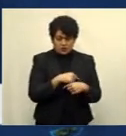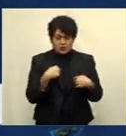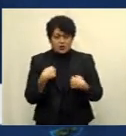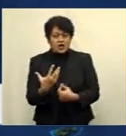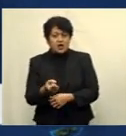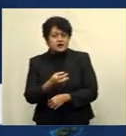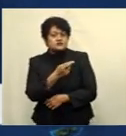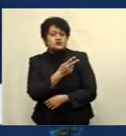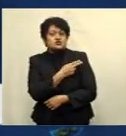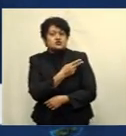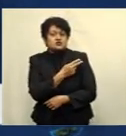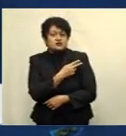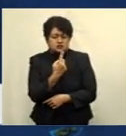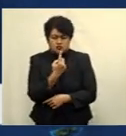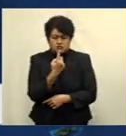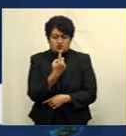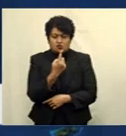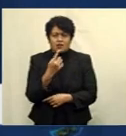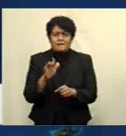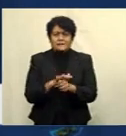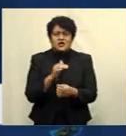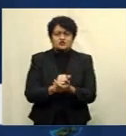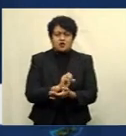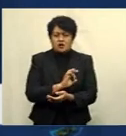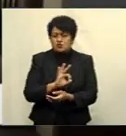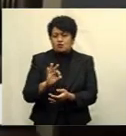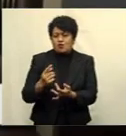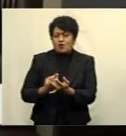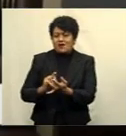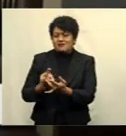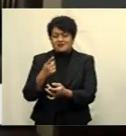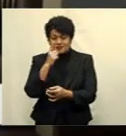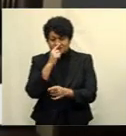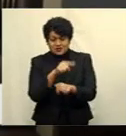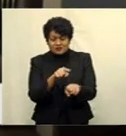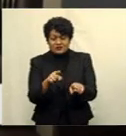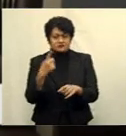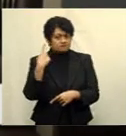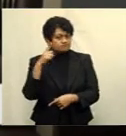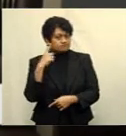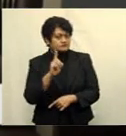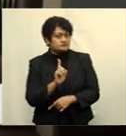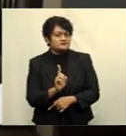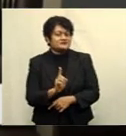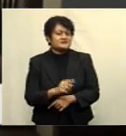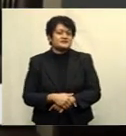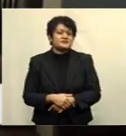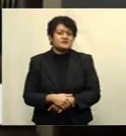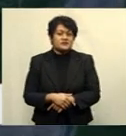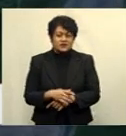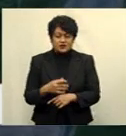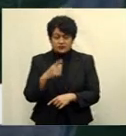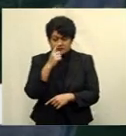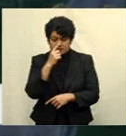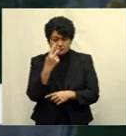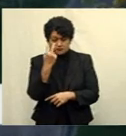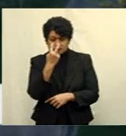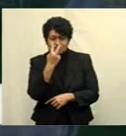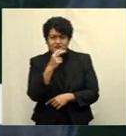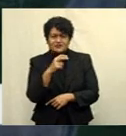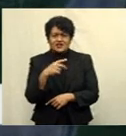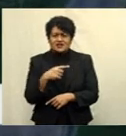outside, making sure that nobody breaches the quarantine area. Military and health officials are closely monitoring and facilitating